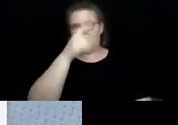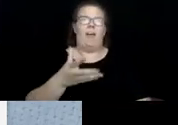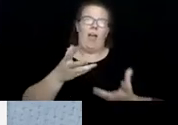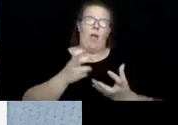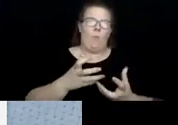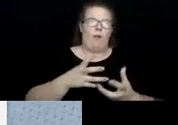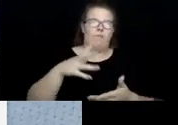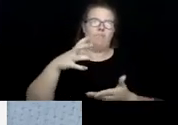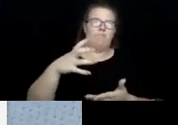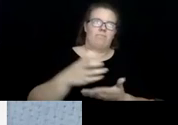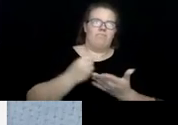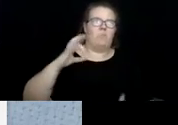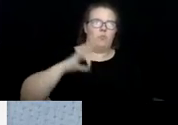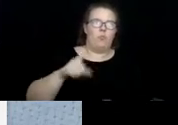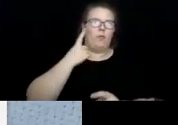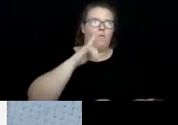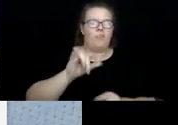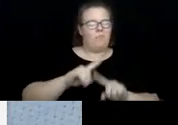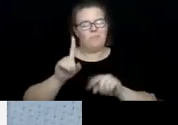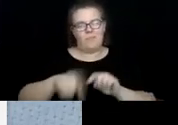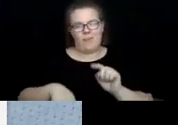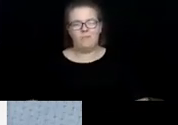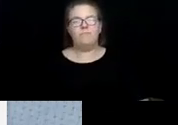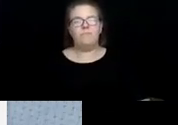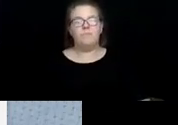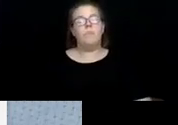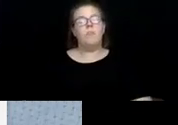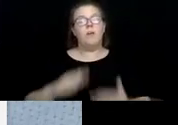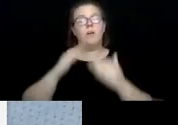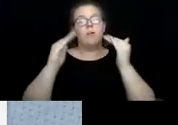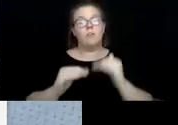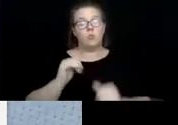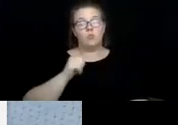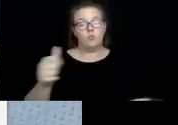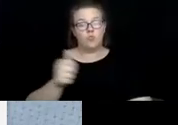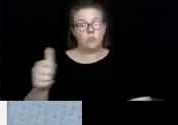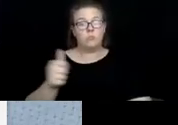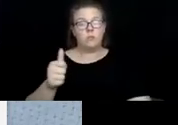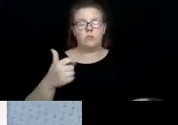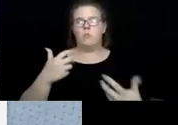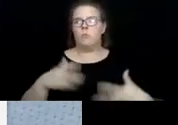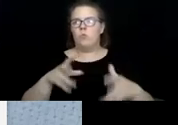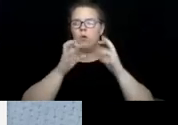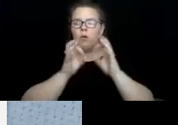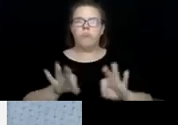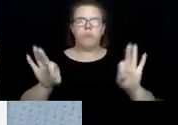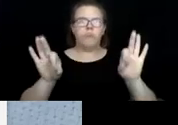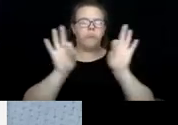but I can't transportation. Everyone knows how critical transportation is. And it's even more so